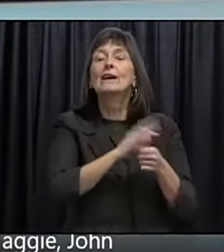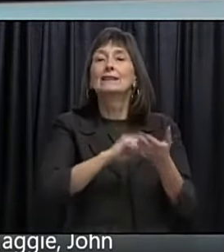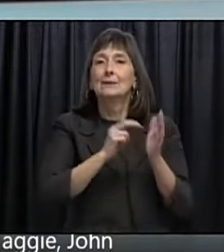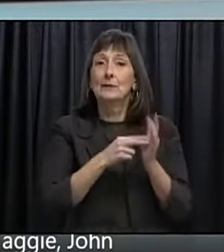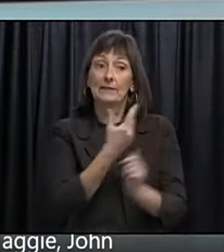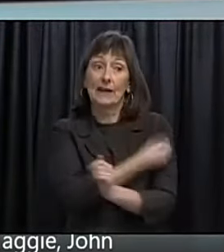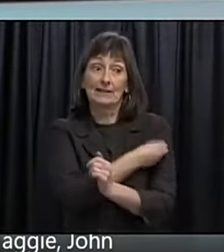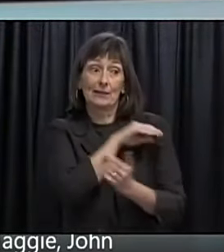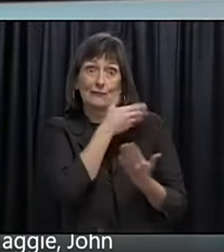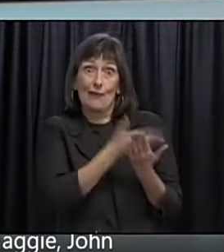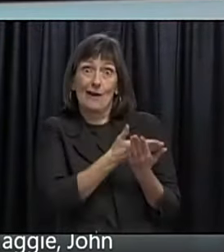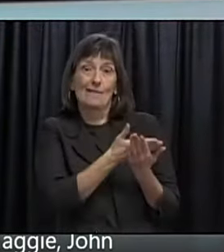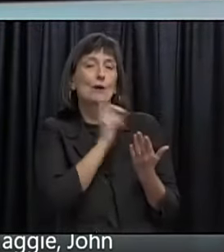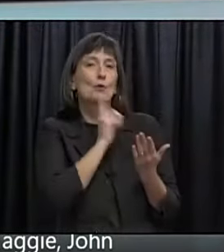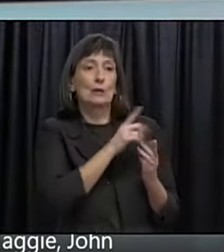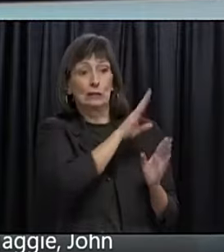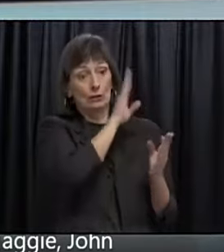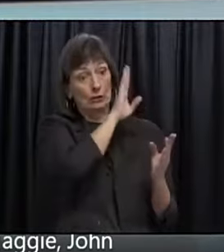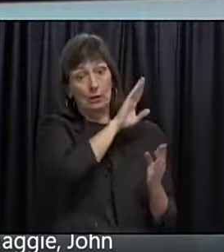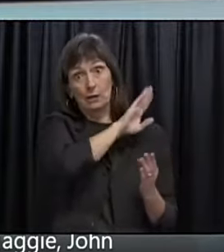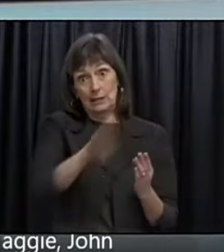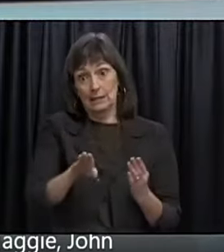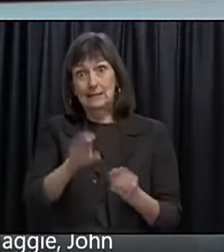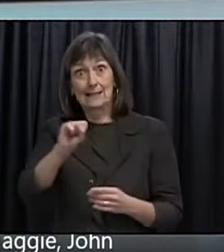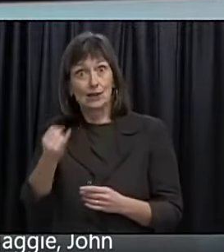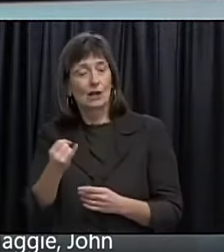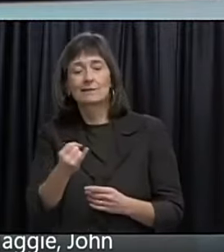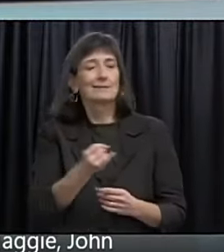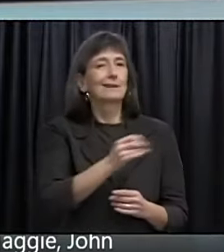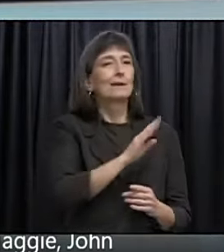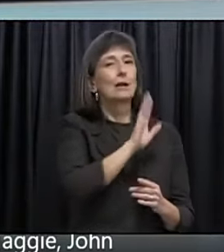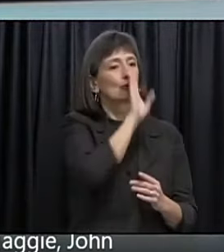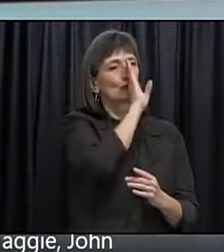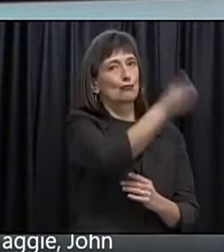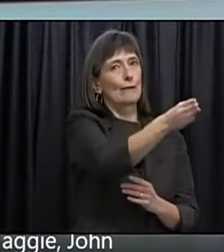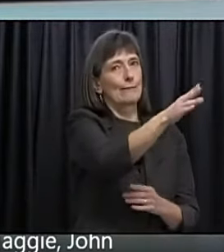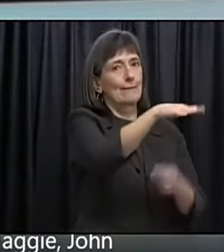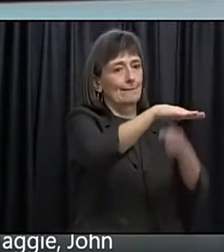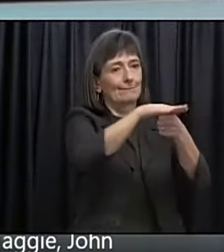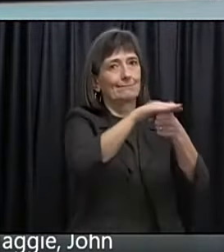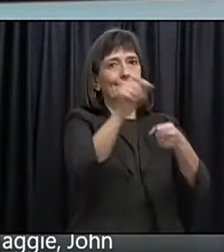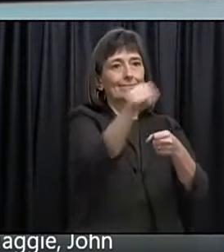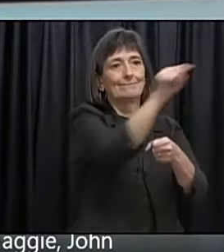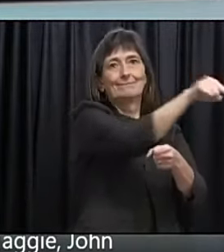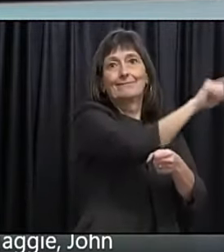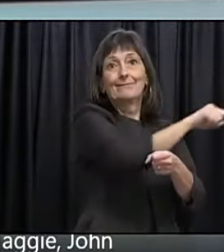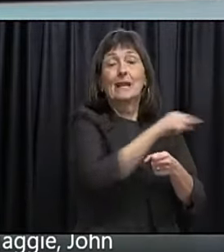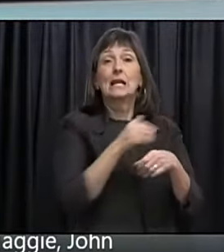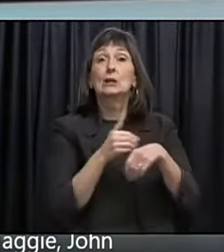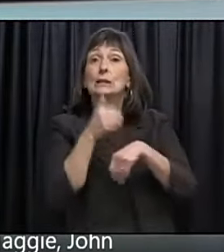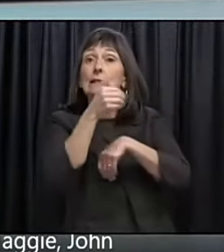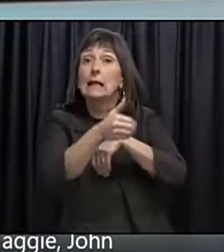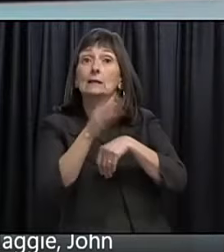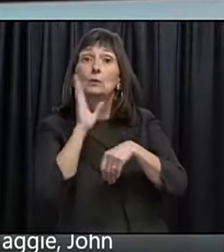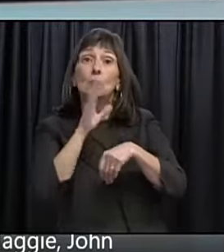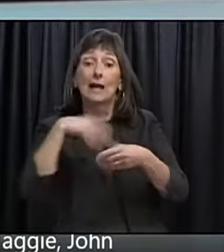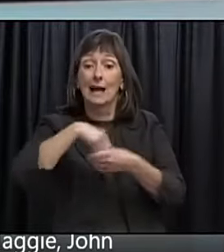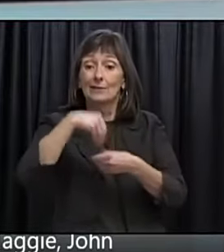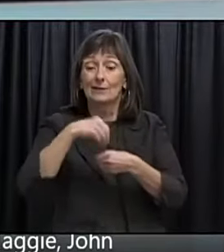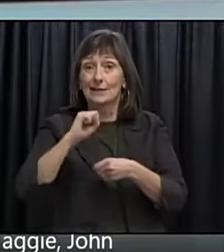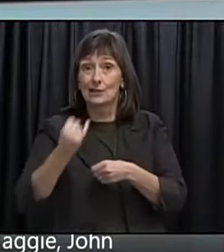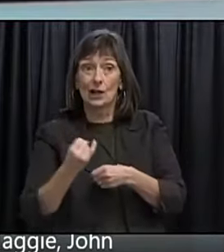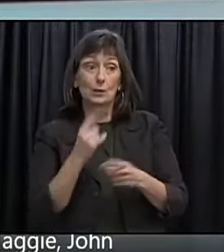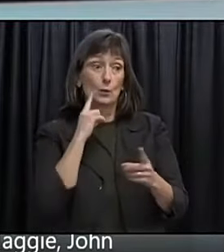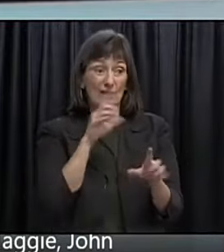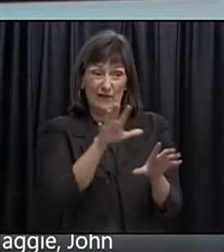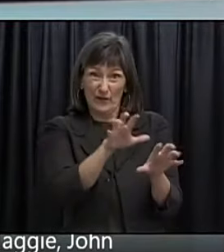Directly. Rather than. Necessarily. Coming in. So. The next. Location. I'm aware. Outside. Of St. John's.